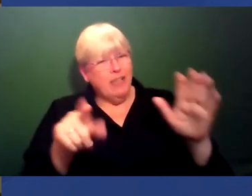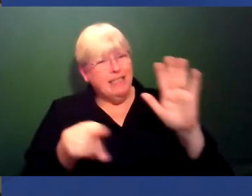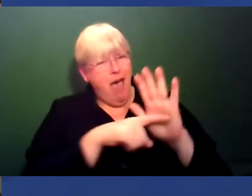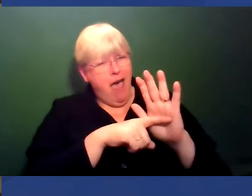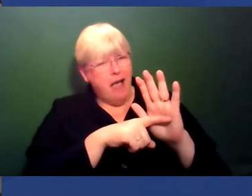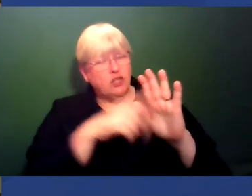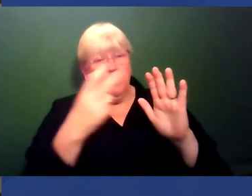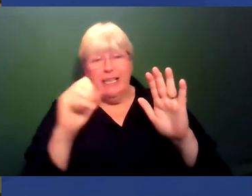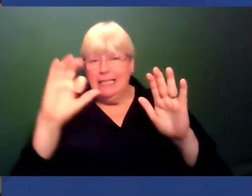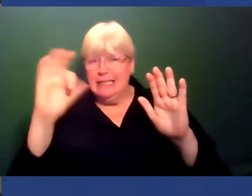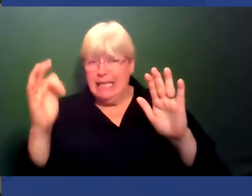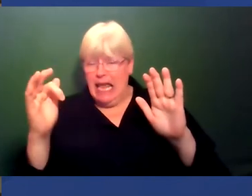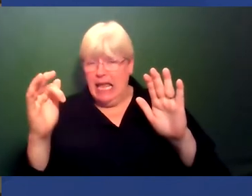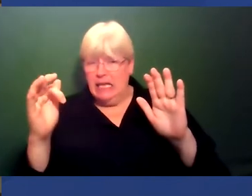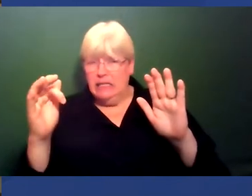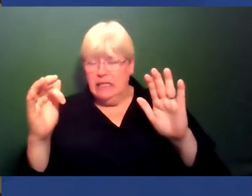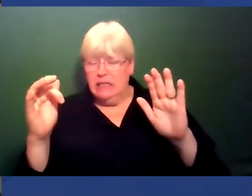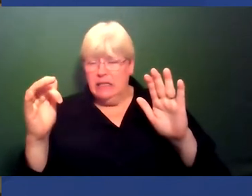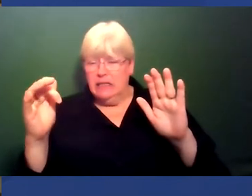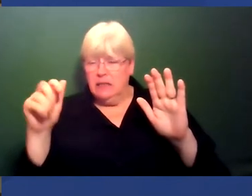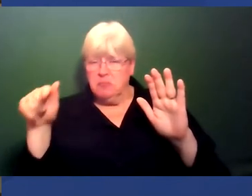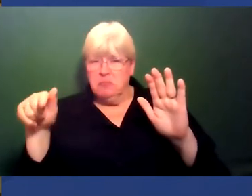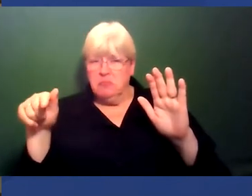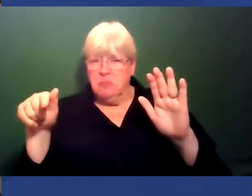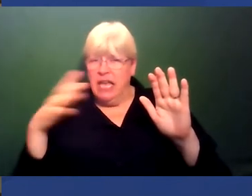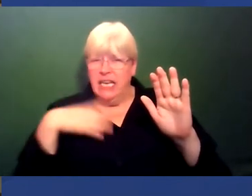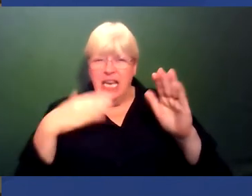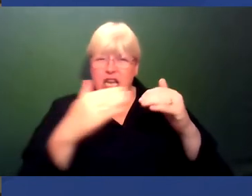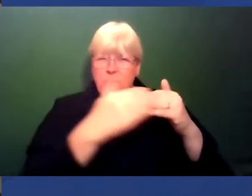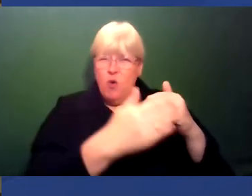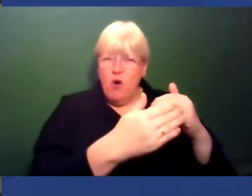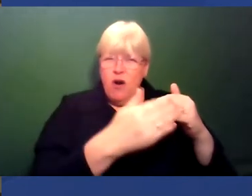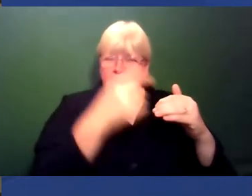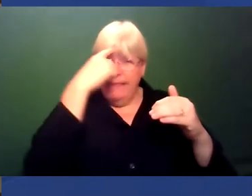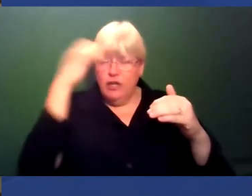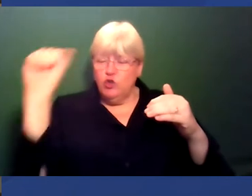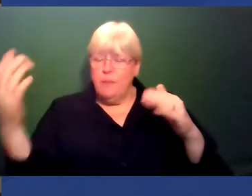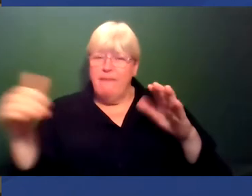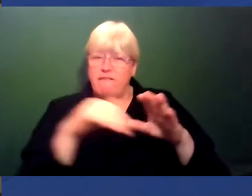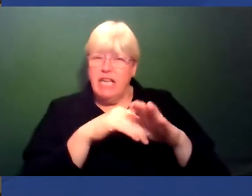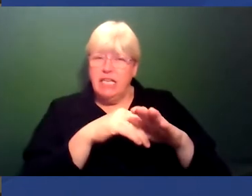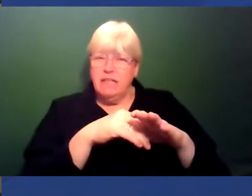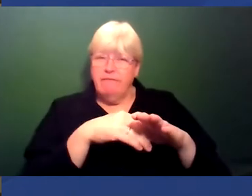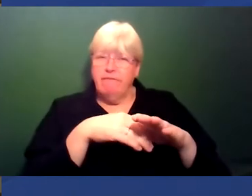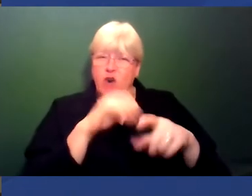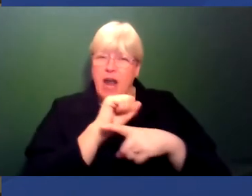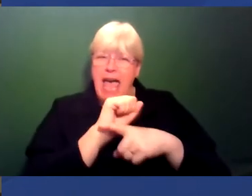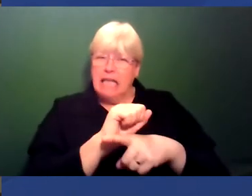organisations against this in relation to being fit for anti-racist purpose? Why are we adding